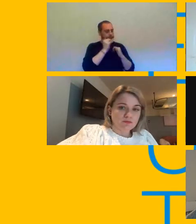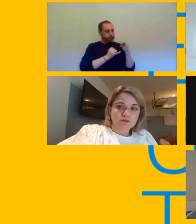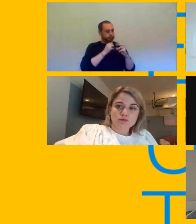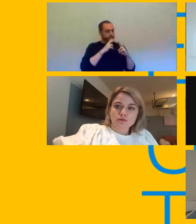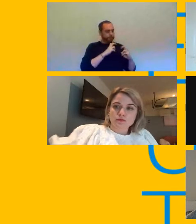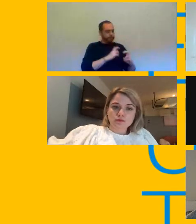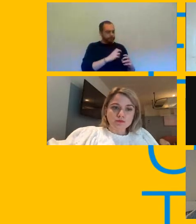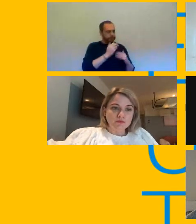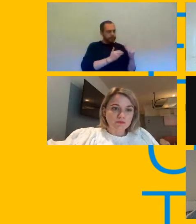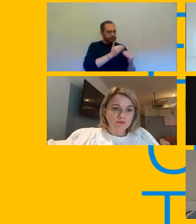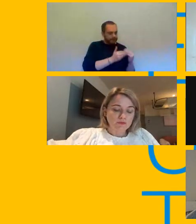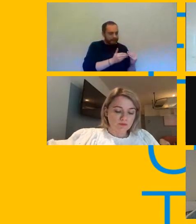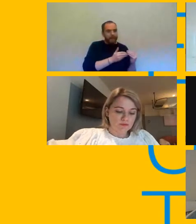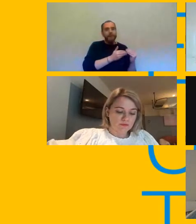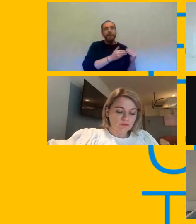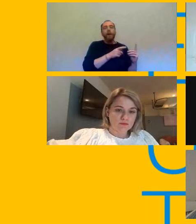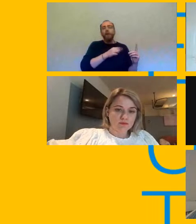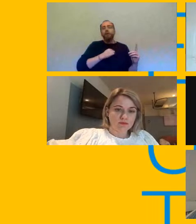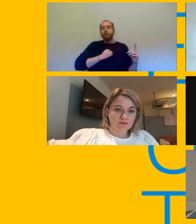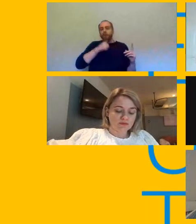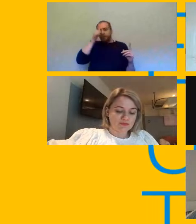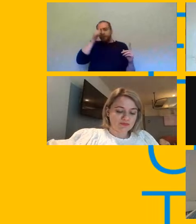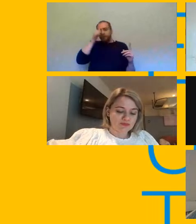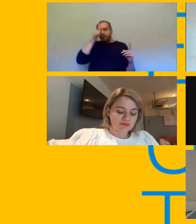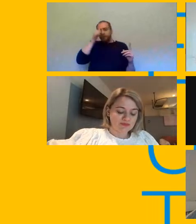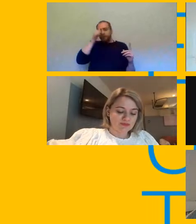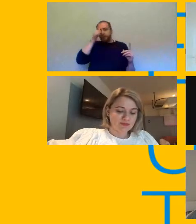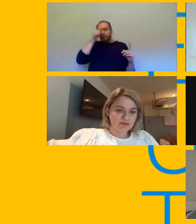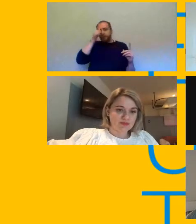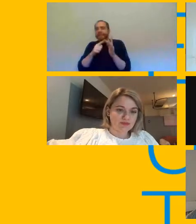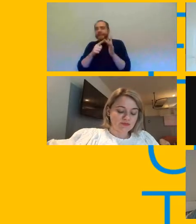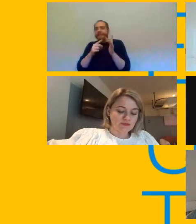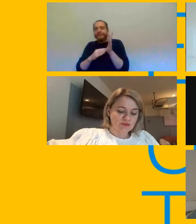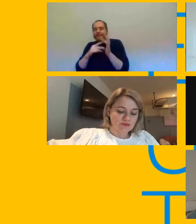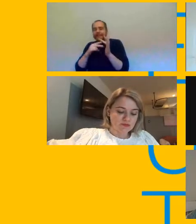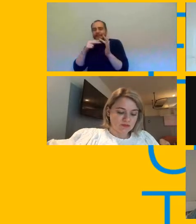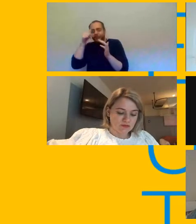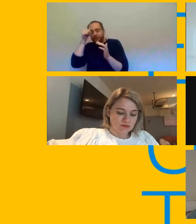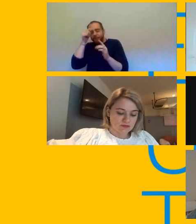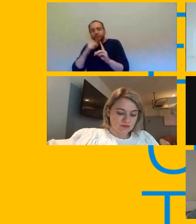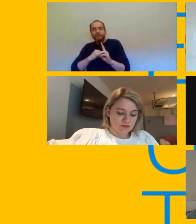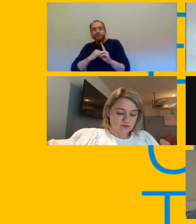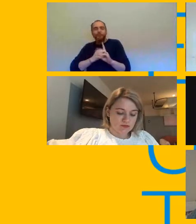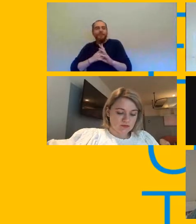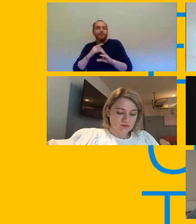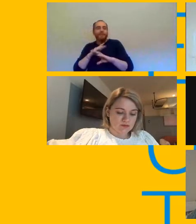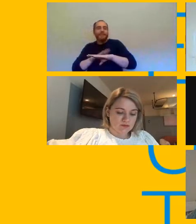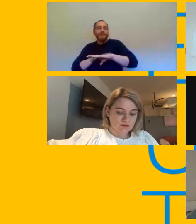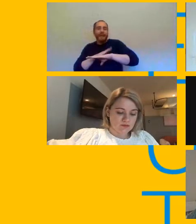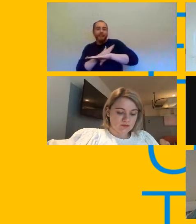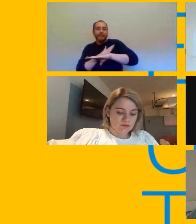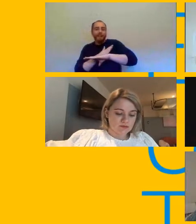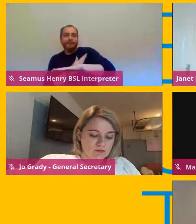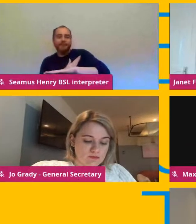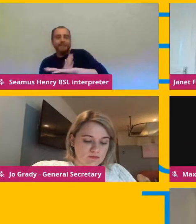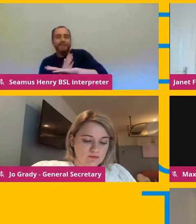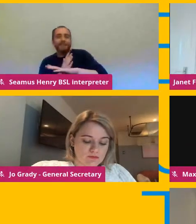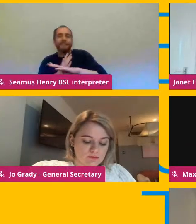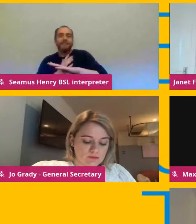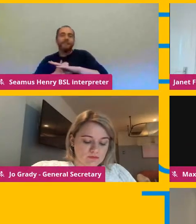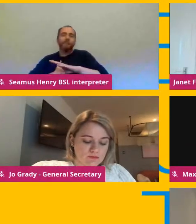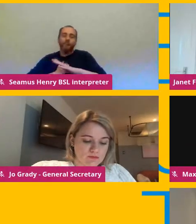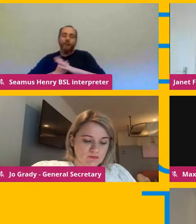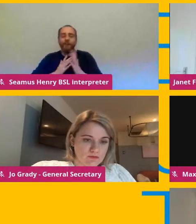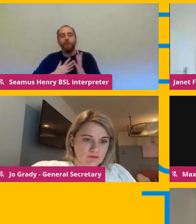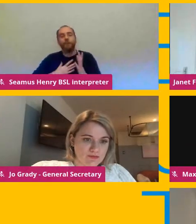sorry maxine i can see you indicating but we are we are out of time um so i'm just going to have to say thank you to all of our speakers